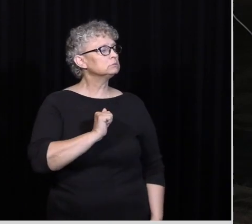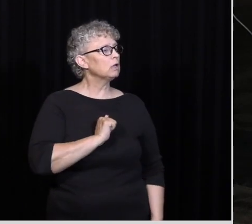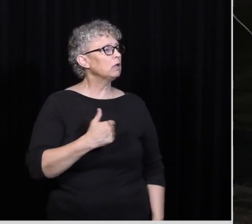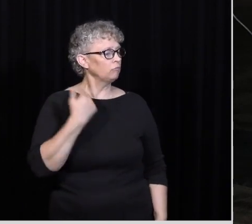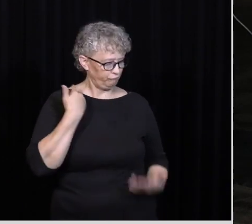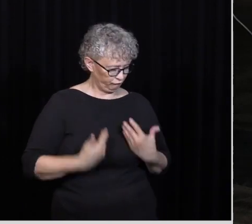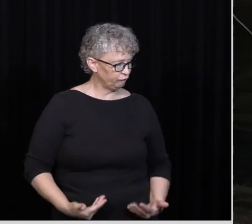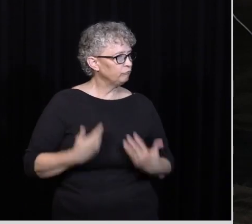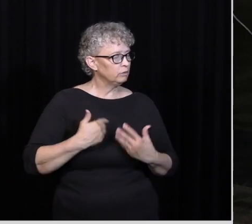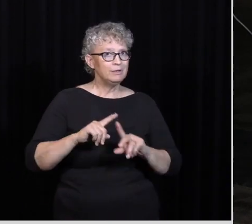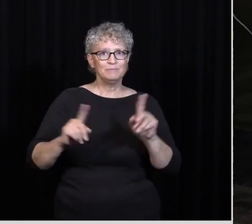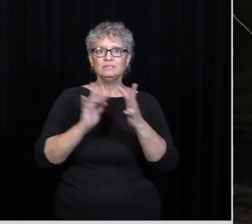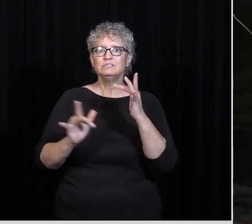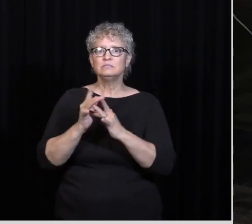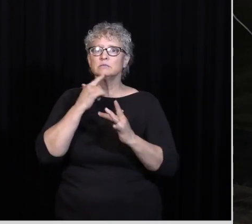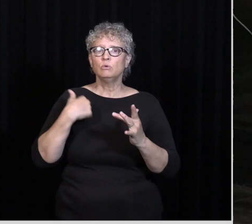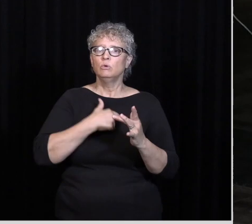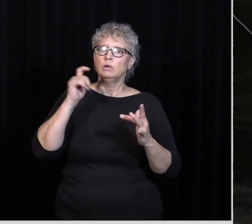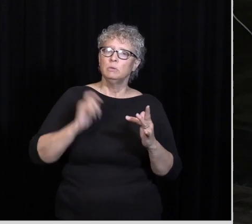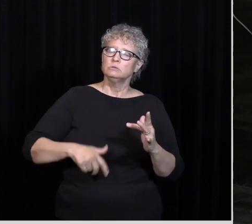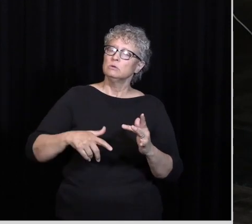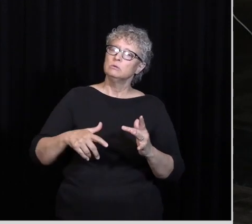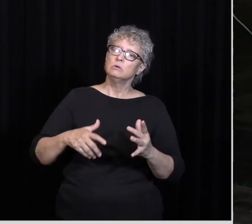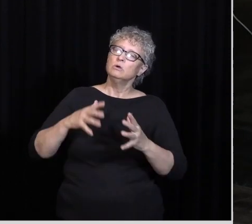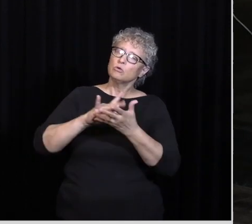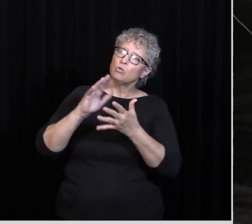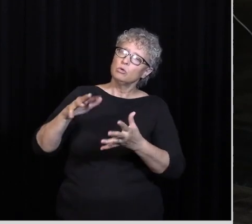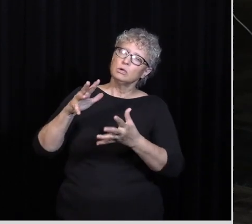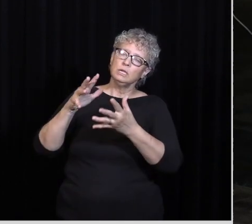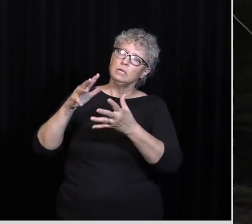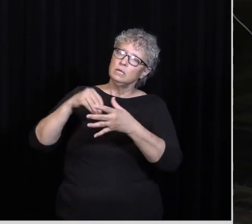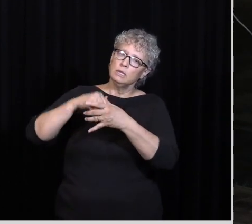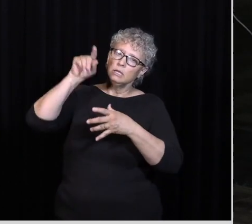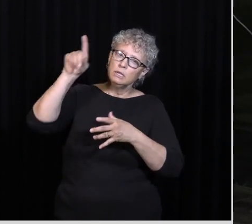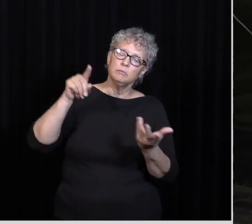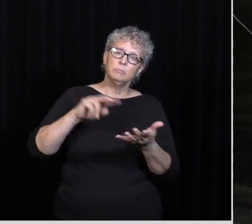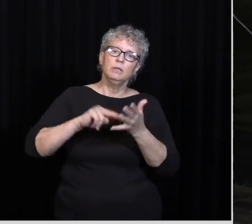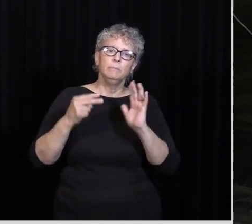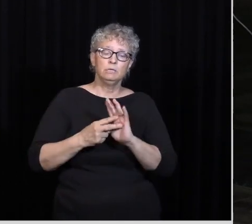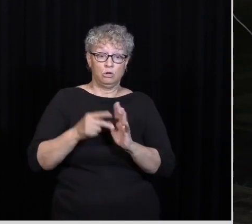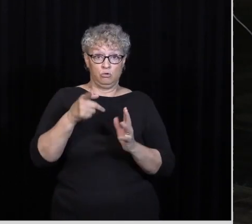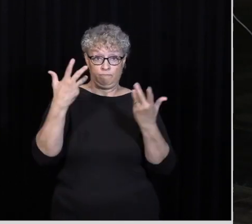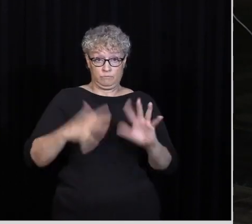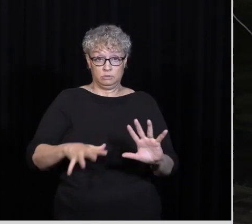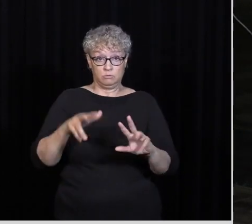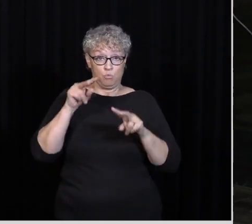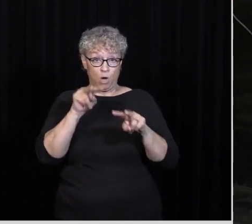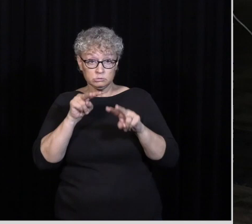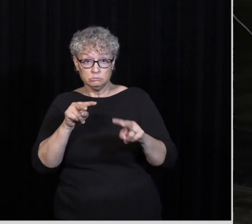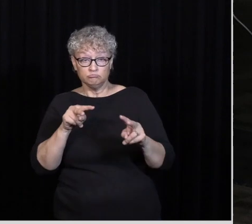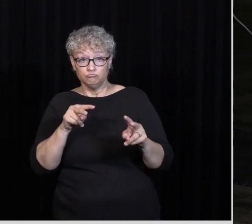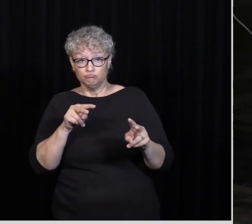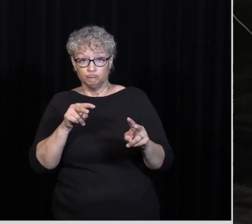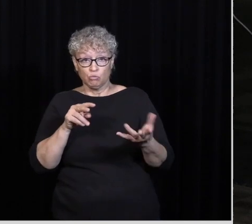Jesus thinks We need to glory in him In other words When you leave church today Or when you're done Watching today Hopefully you leave thinking Man